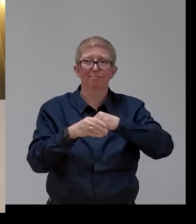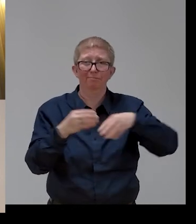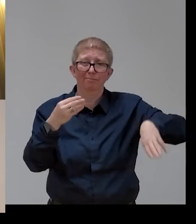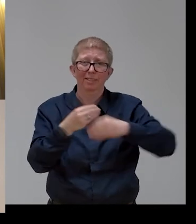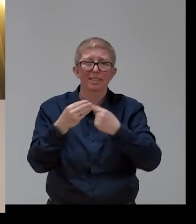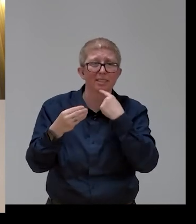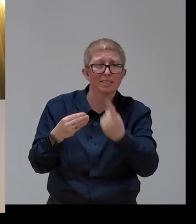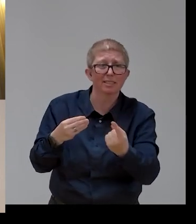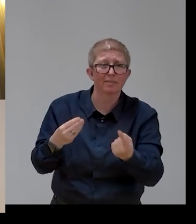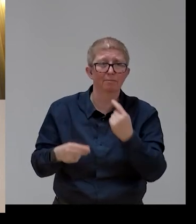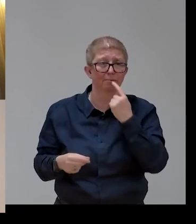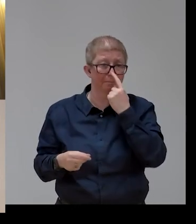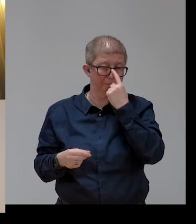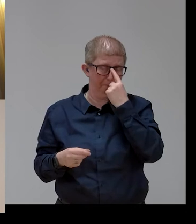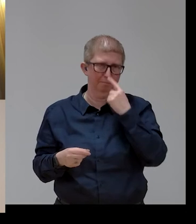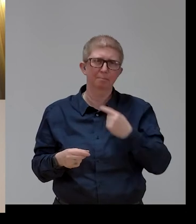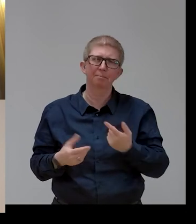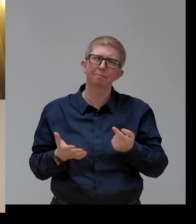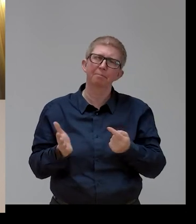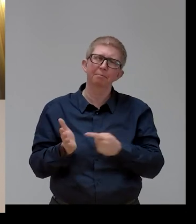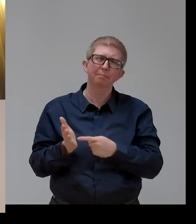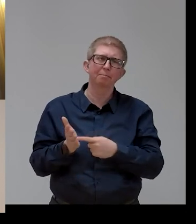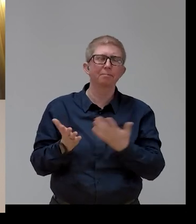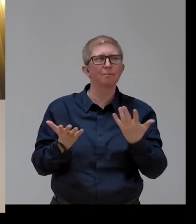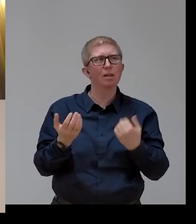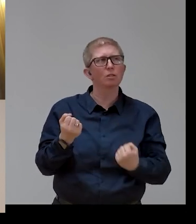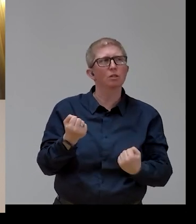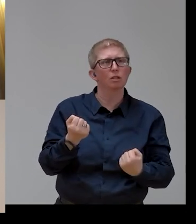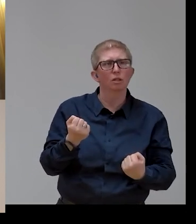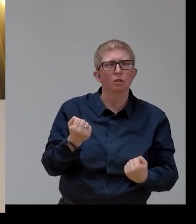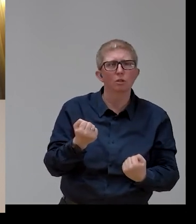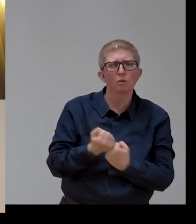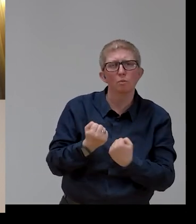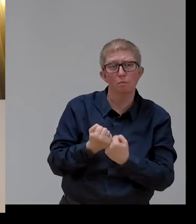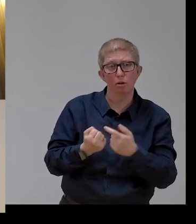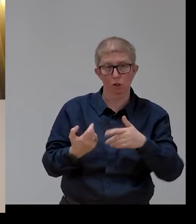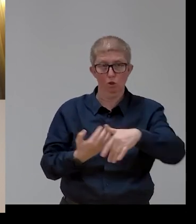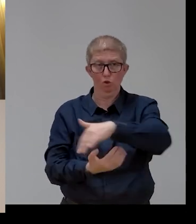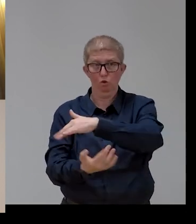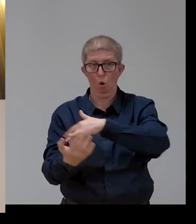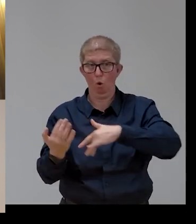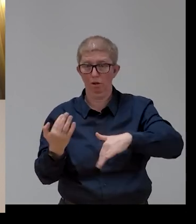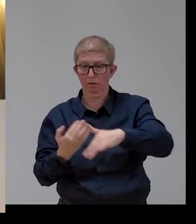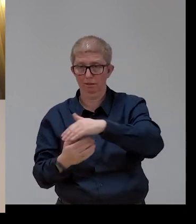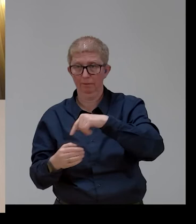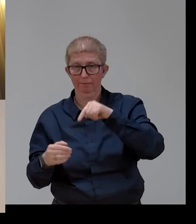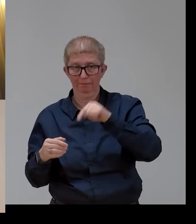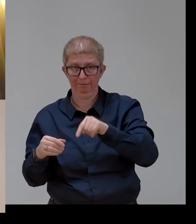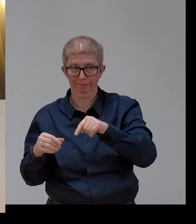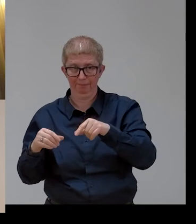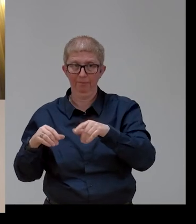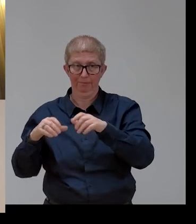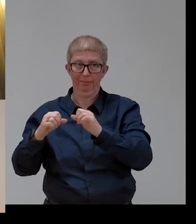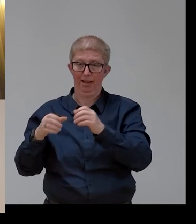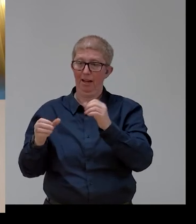social employment and entrepreneurship among persons with disabilities, for which